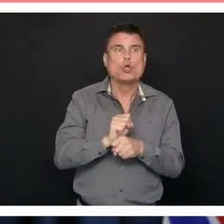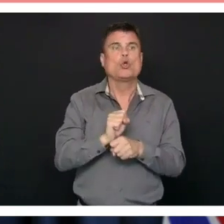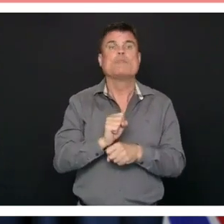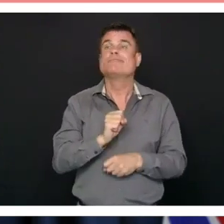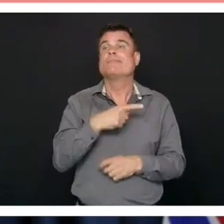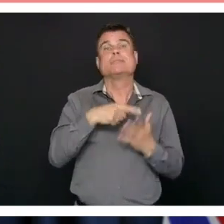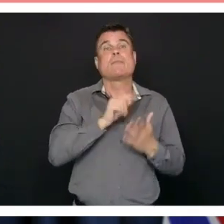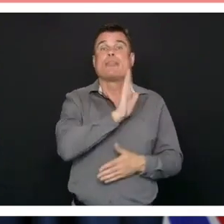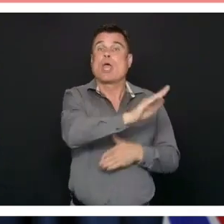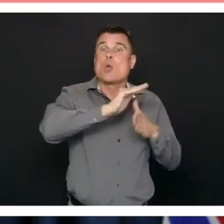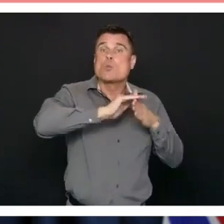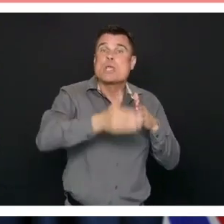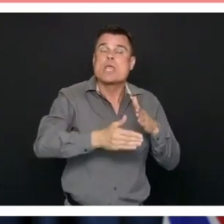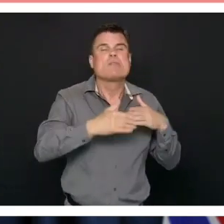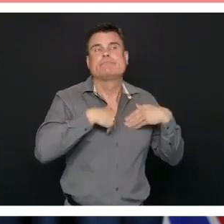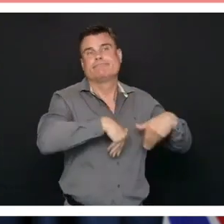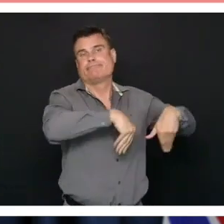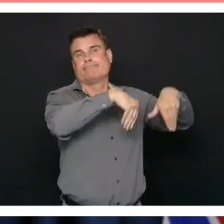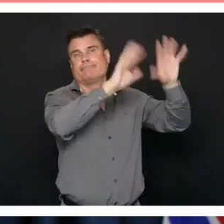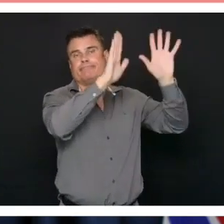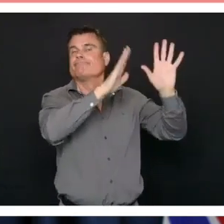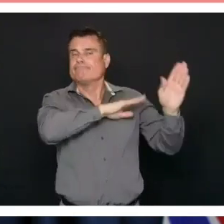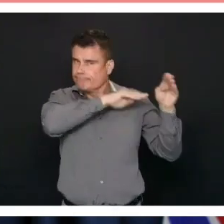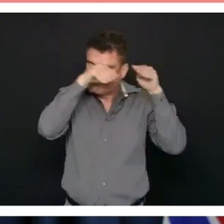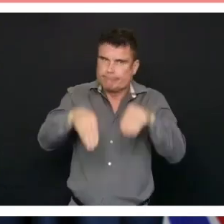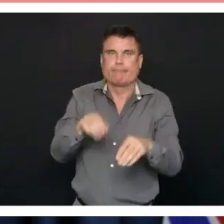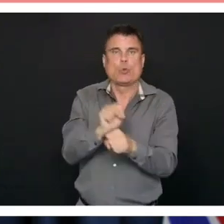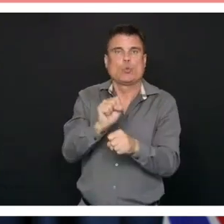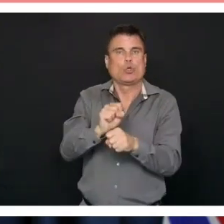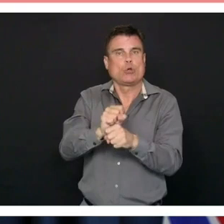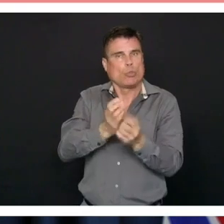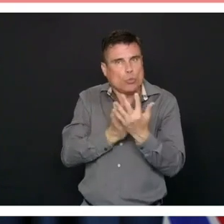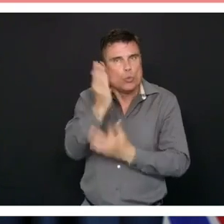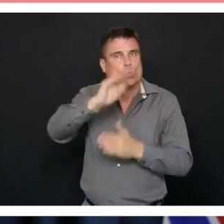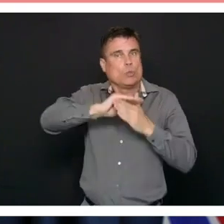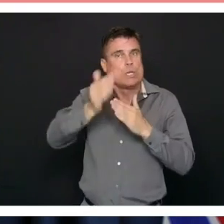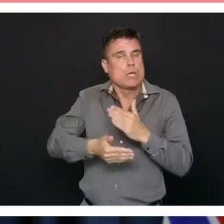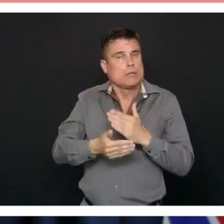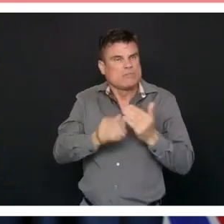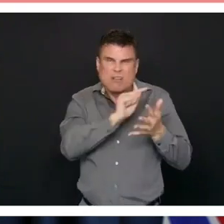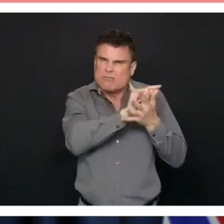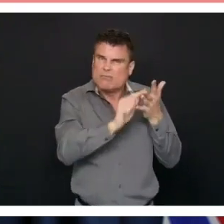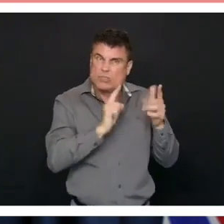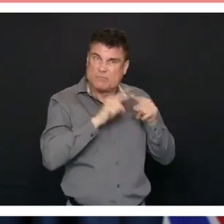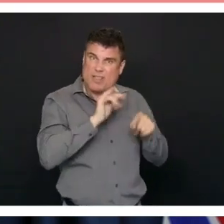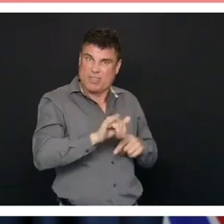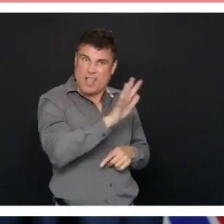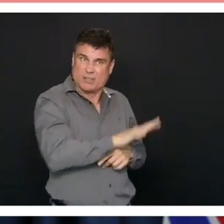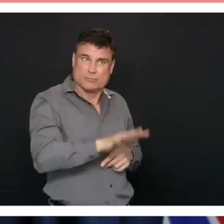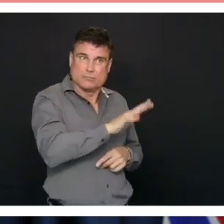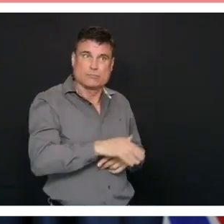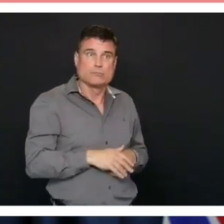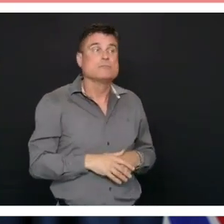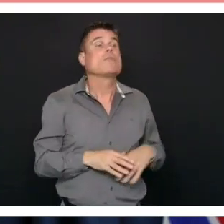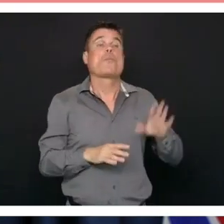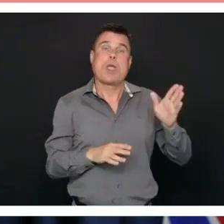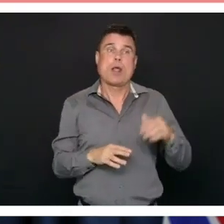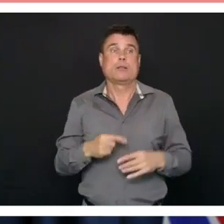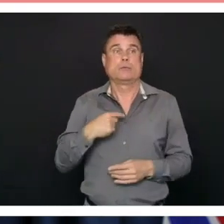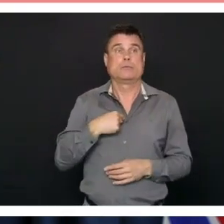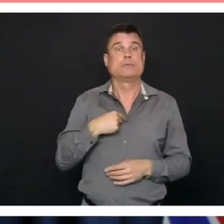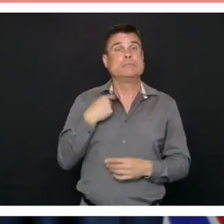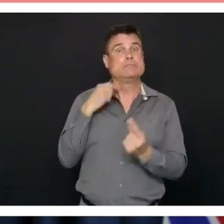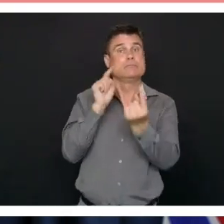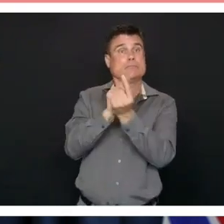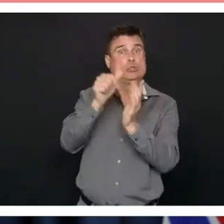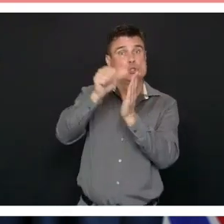On my way to the legislature today where we are now I ran into a surgeon who is biking and